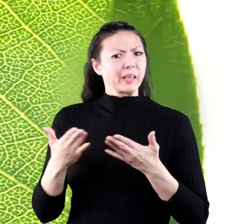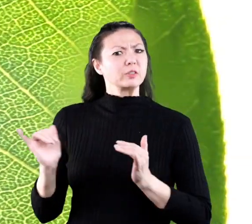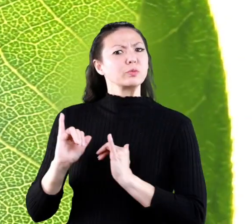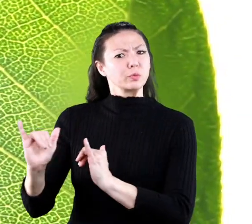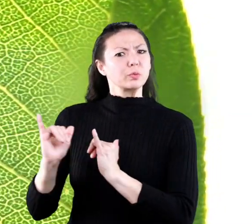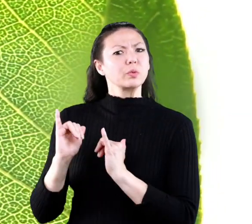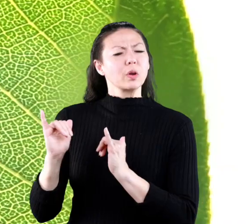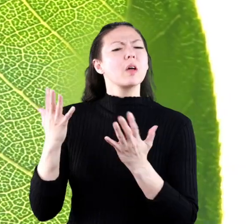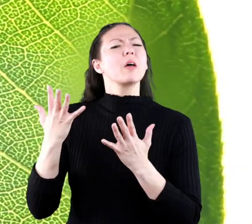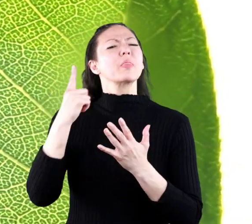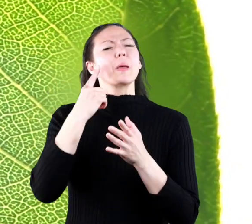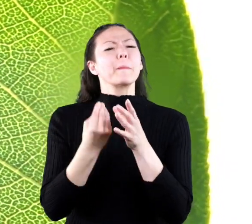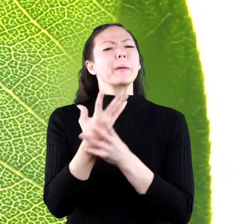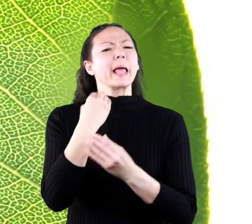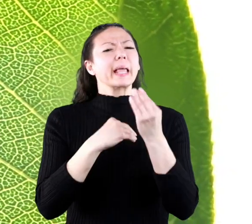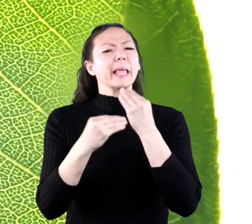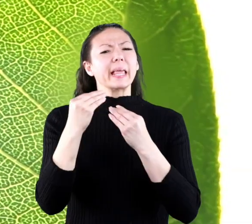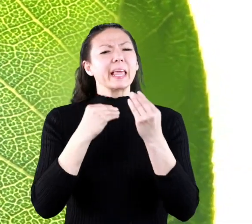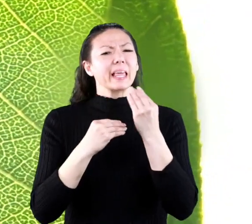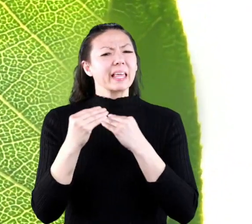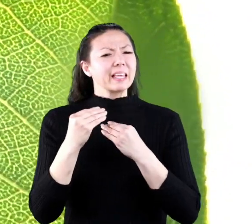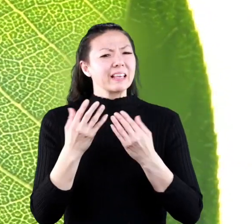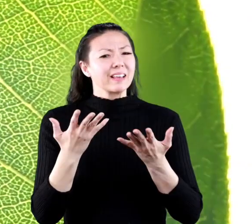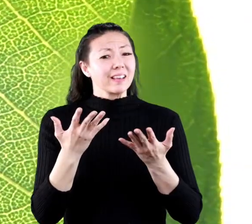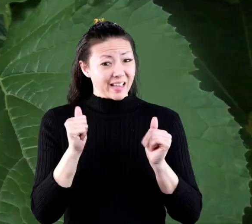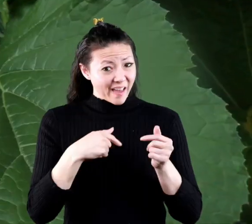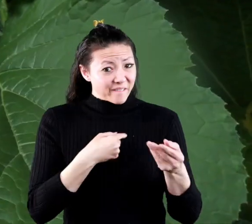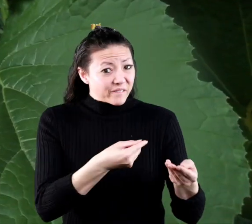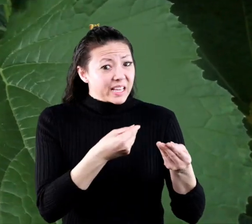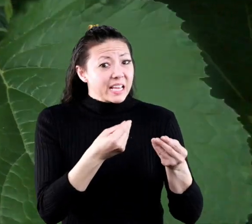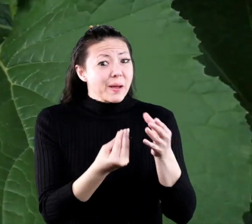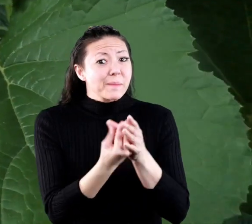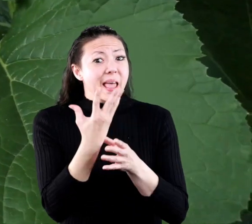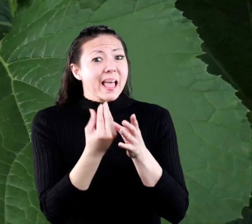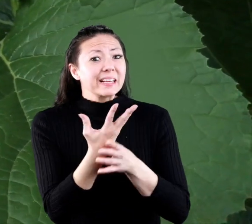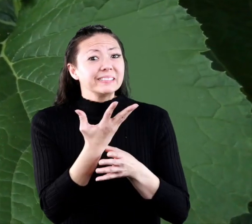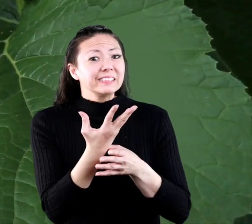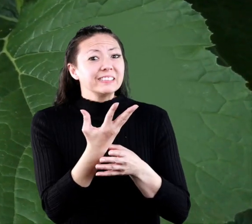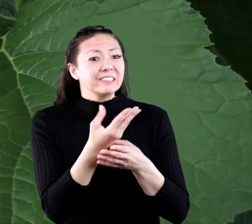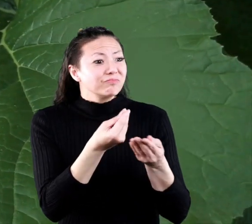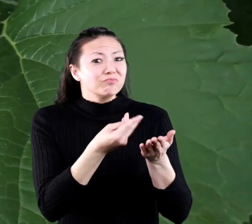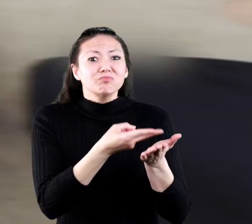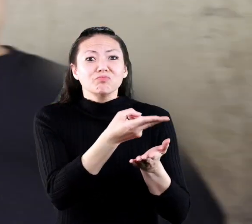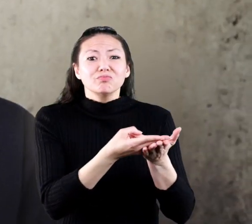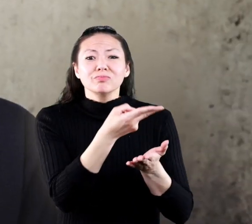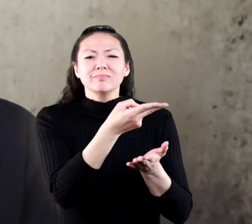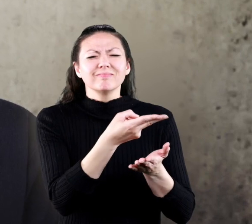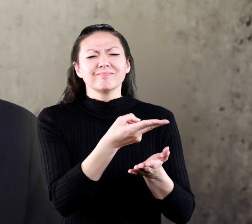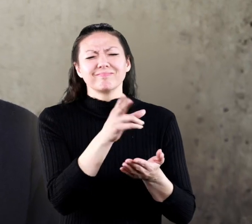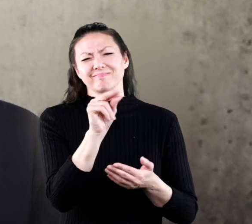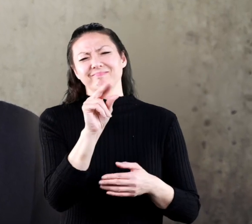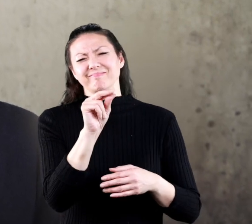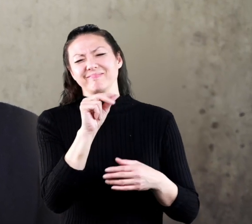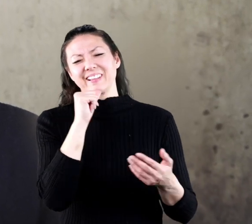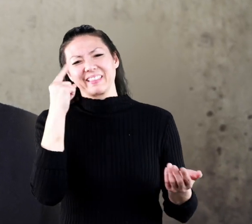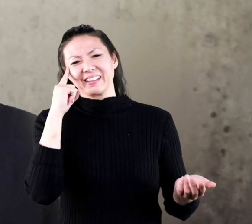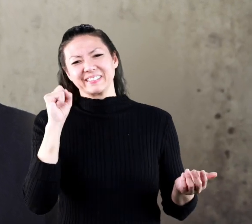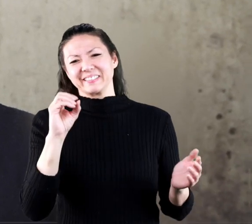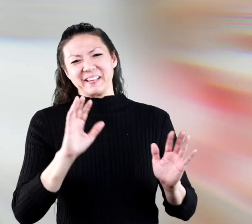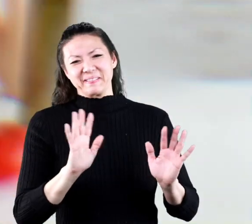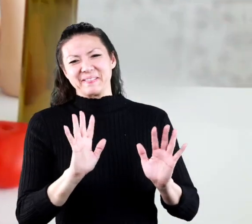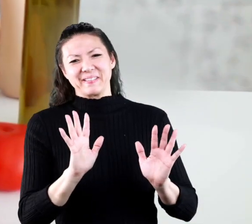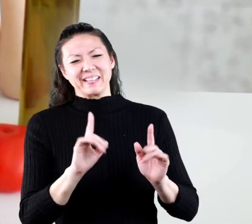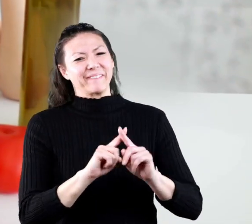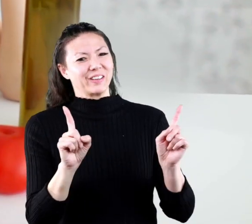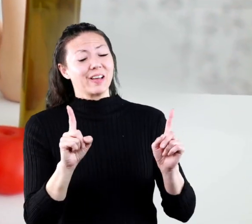how do you think a plant eats can i feed a plant like this i don't think a plant could eat like that